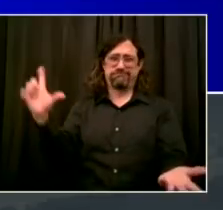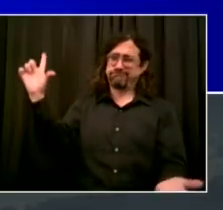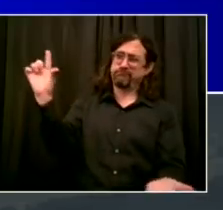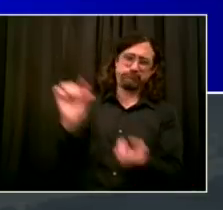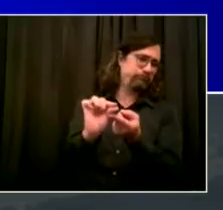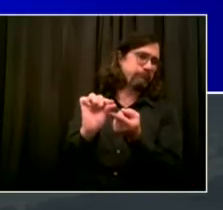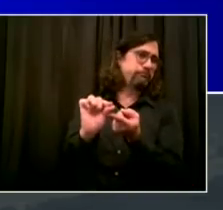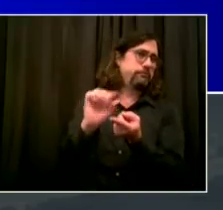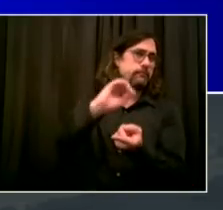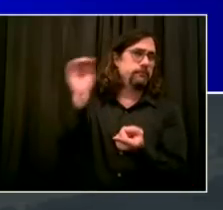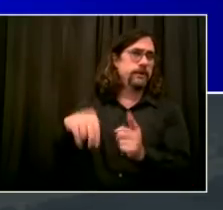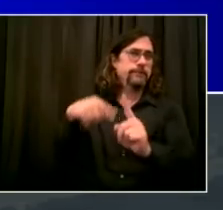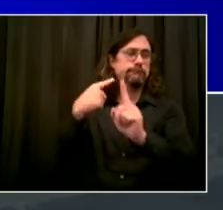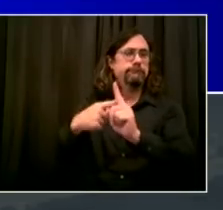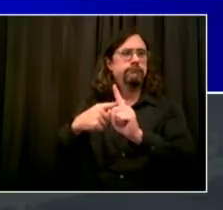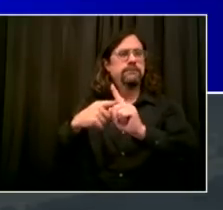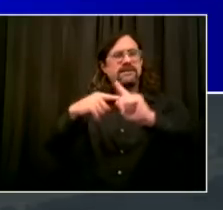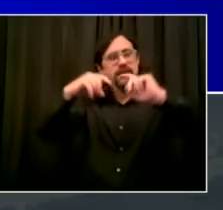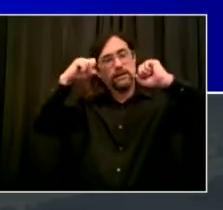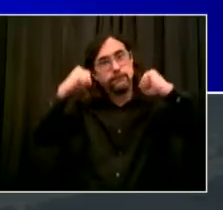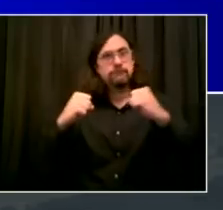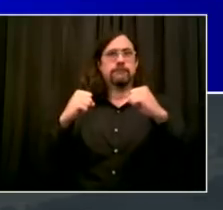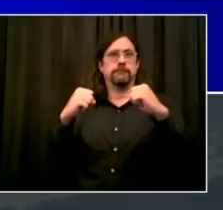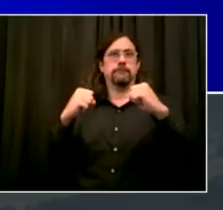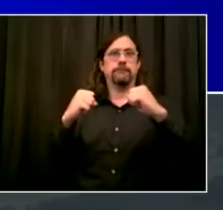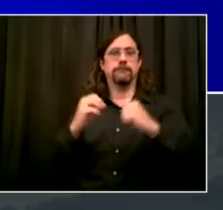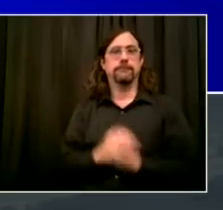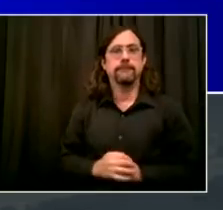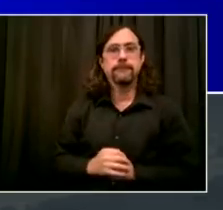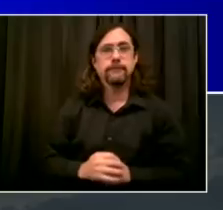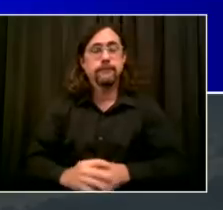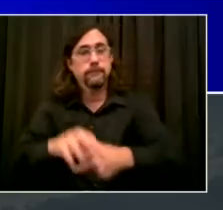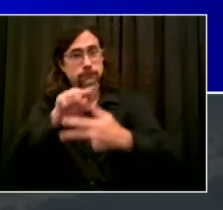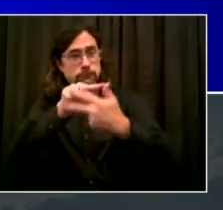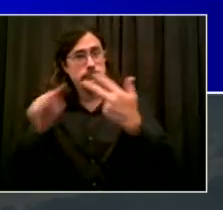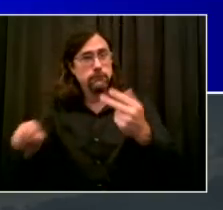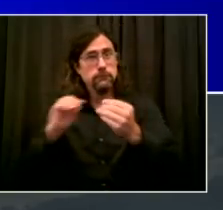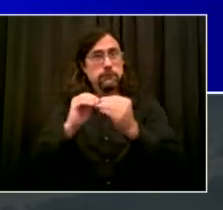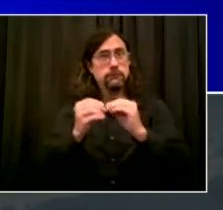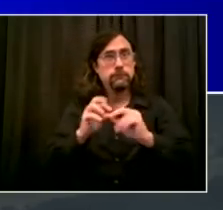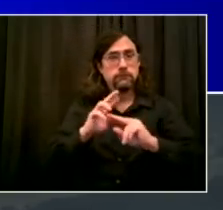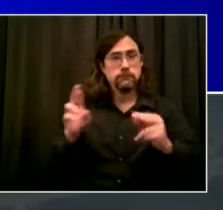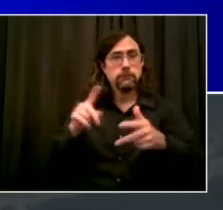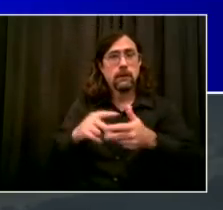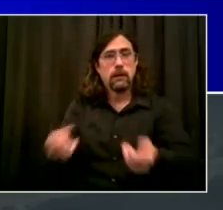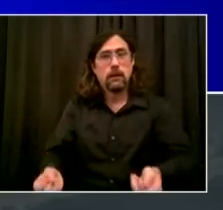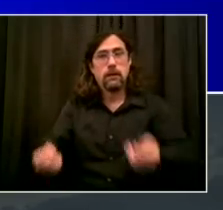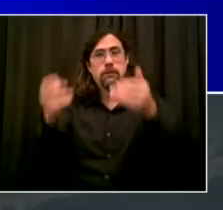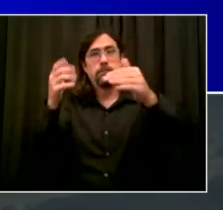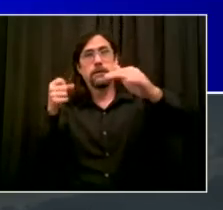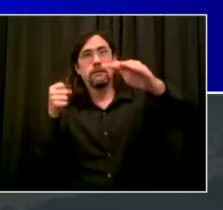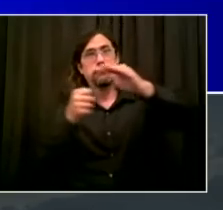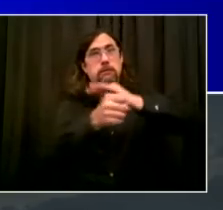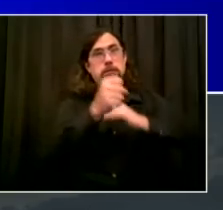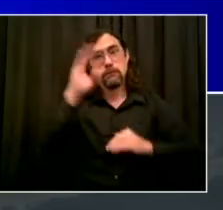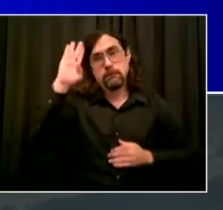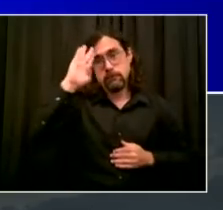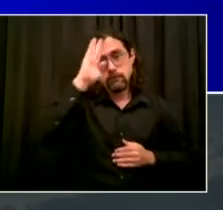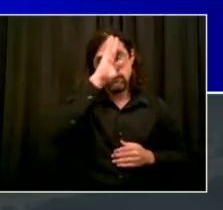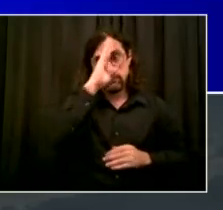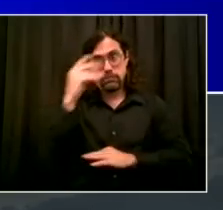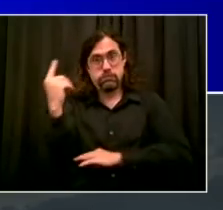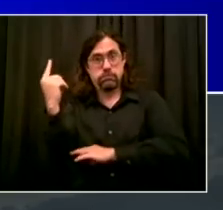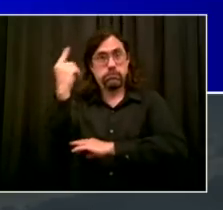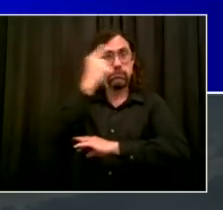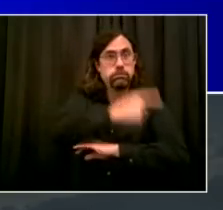go over these indicators today. Number one, daily number of people admitted to New York City hospitals for suspected COVID-19 threshold 200 patients.